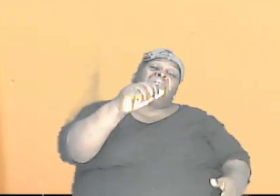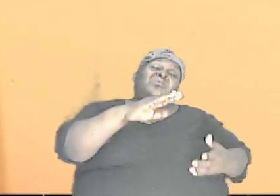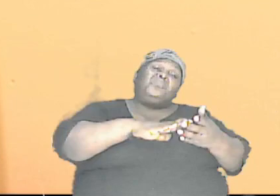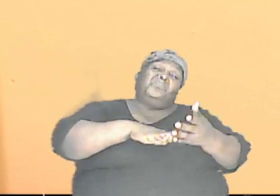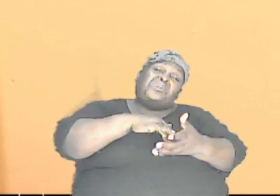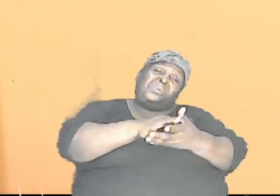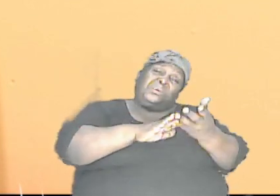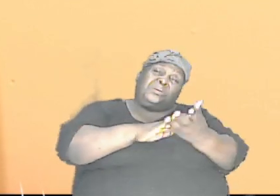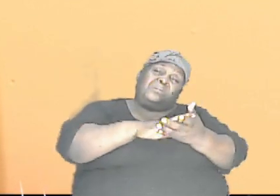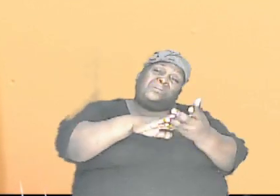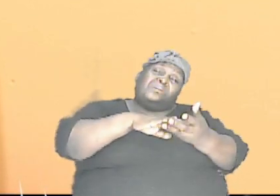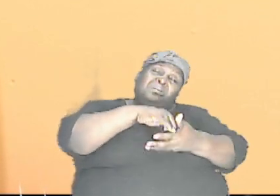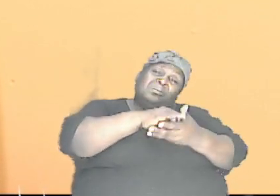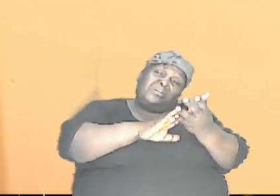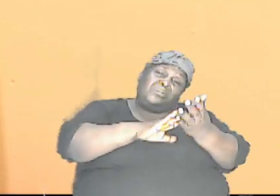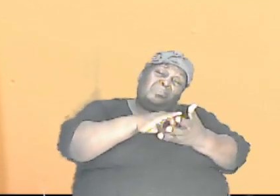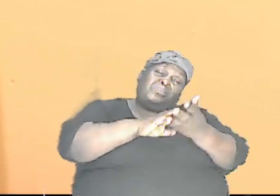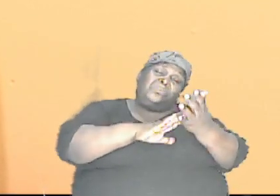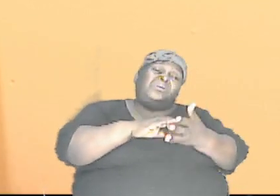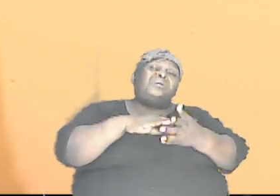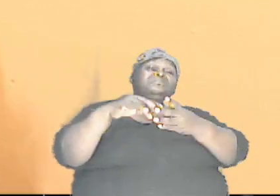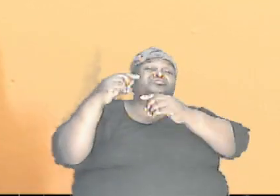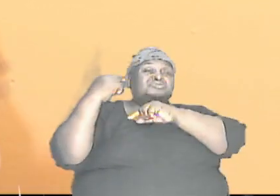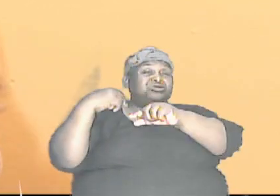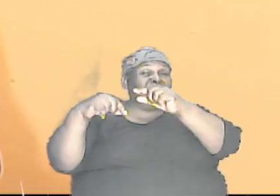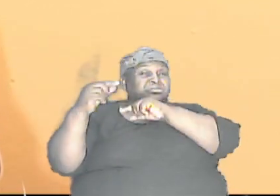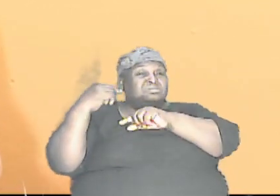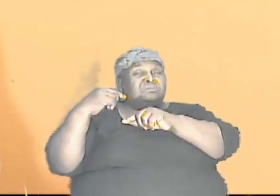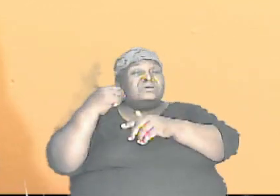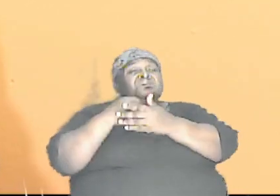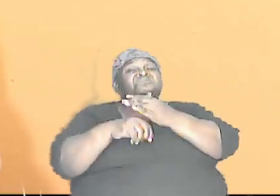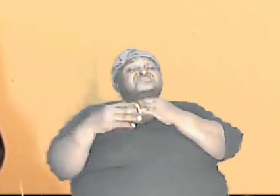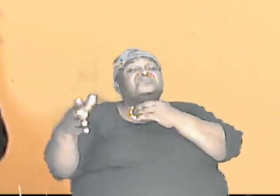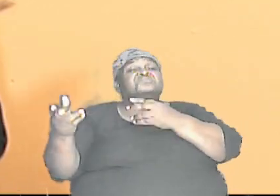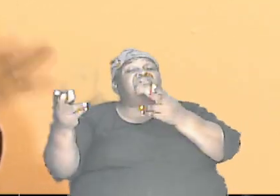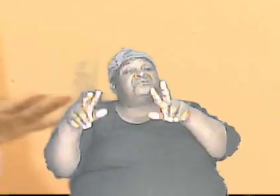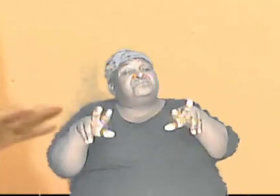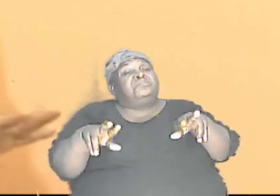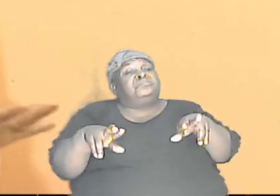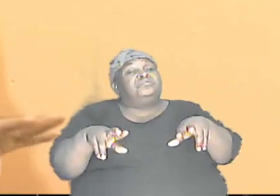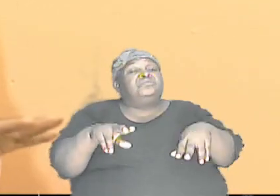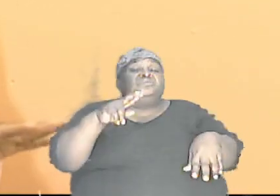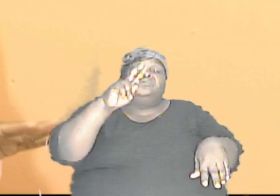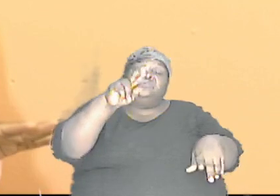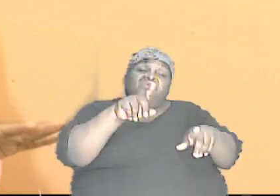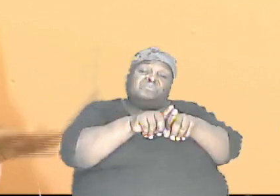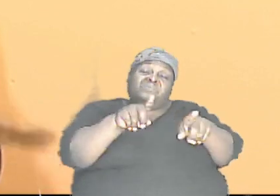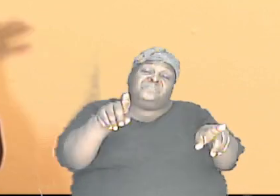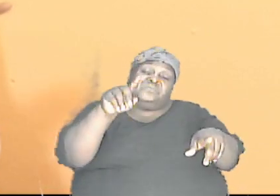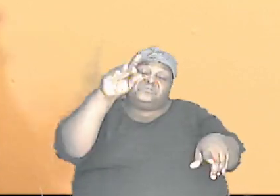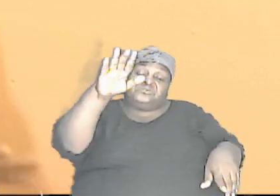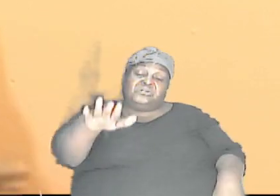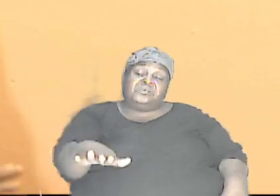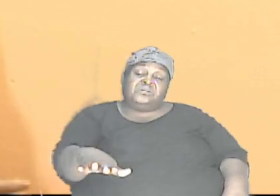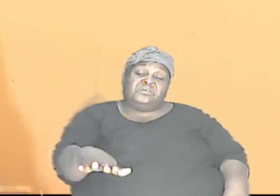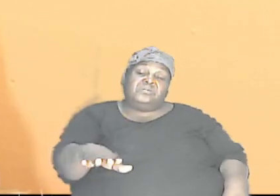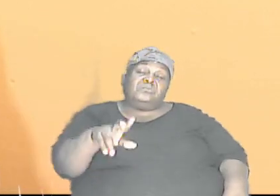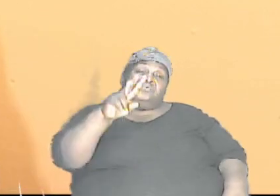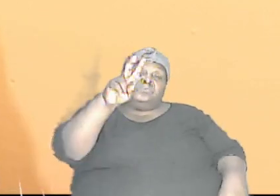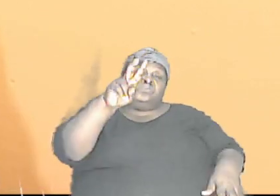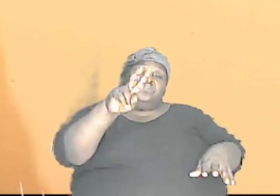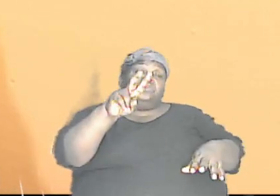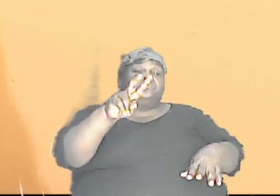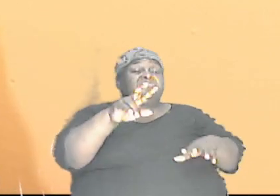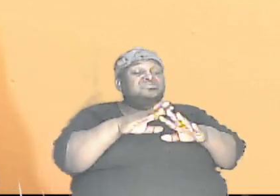letter genes, the recessive genes. So something is happening here now. Two different childs, two children